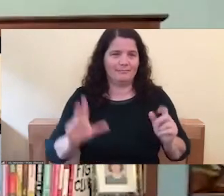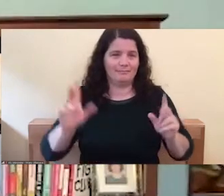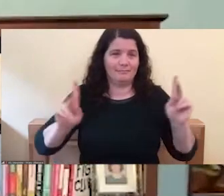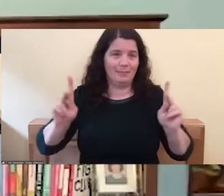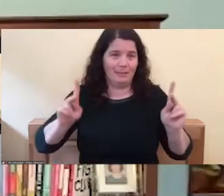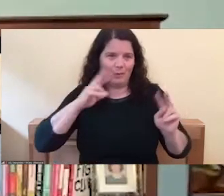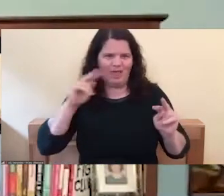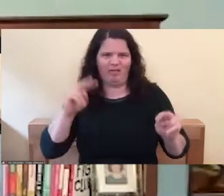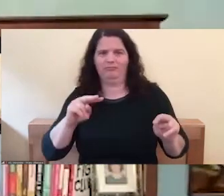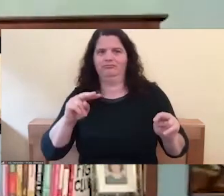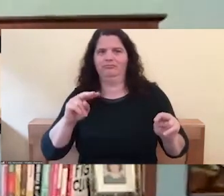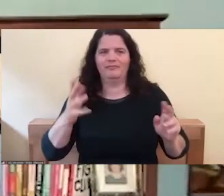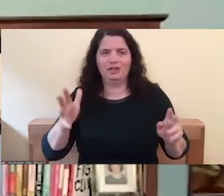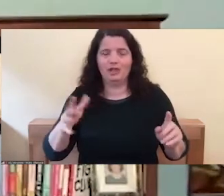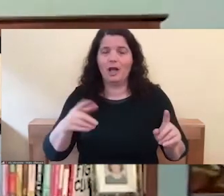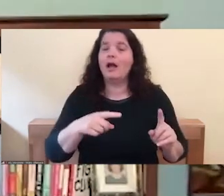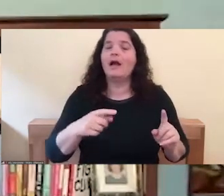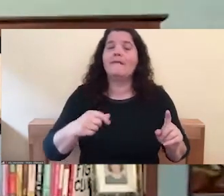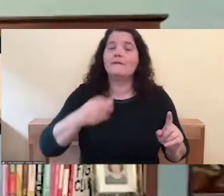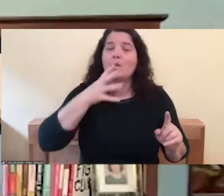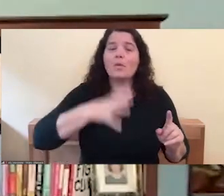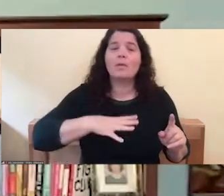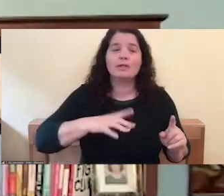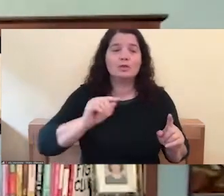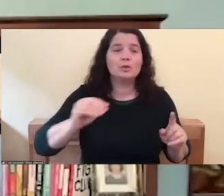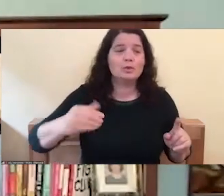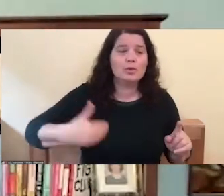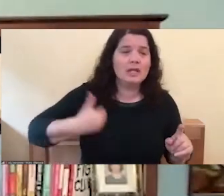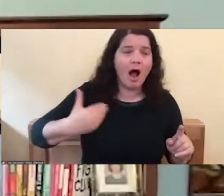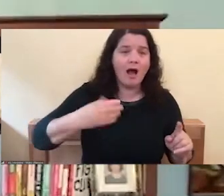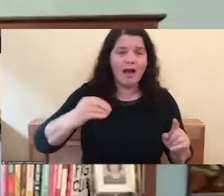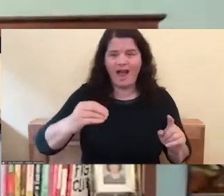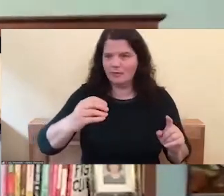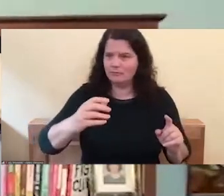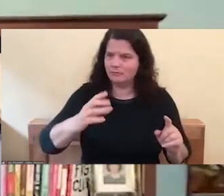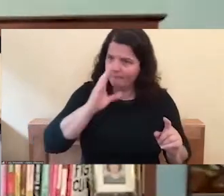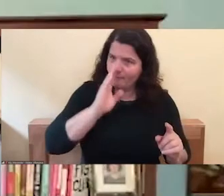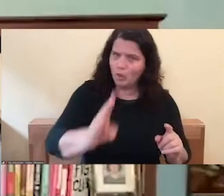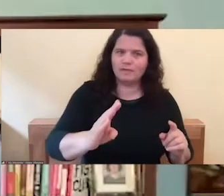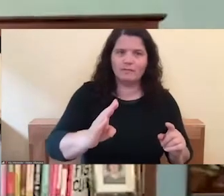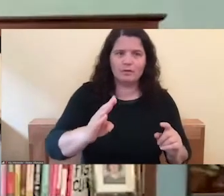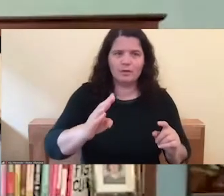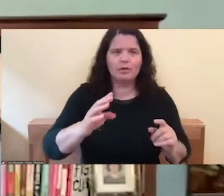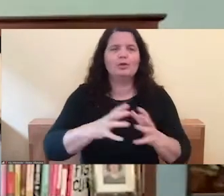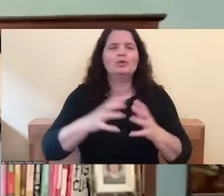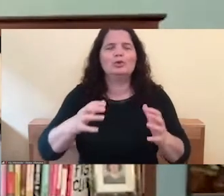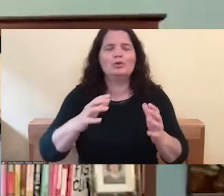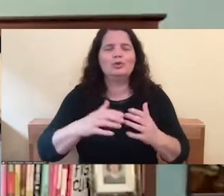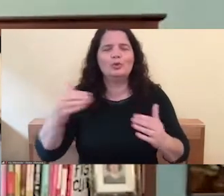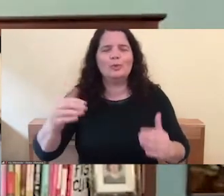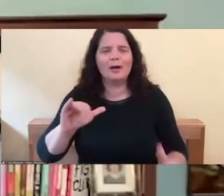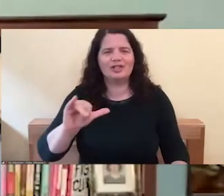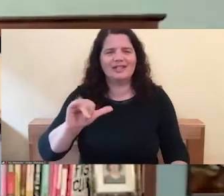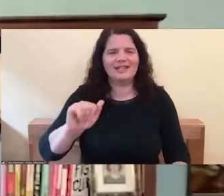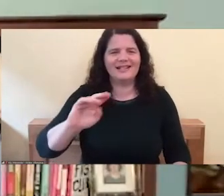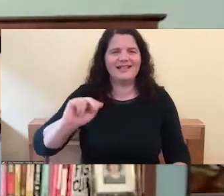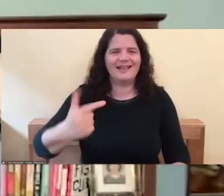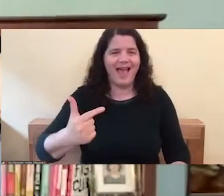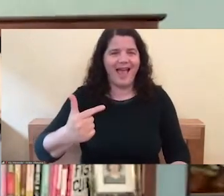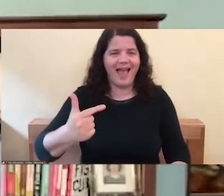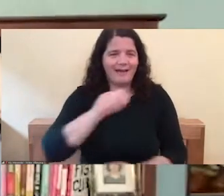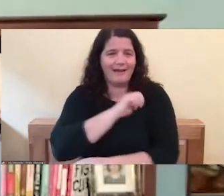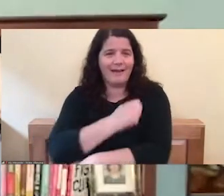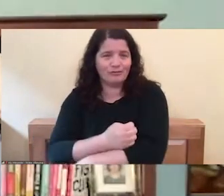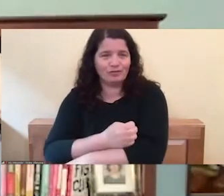shows if a woman is too young, if she's too forceful, people don't like her. Women, by the way, this is all unconscious, they don't realize they're doing it. But